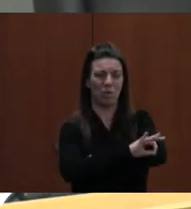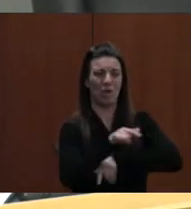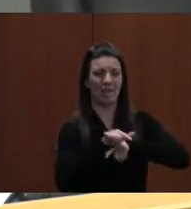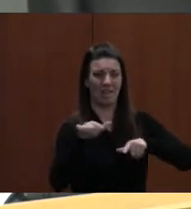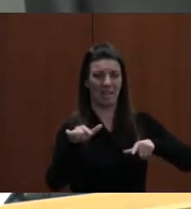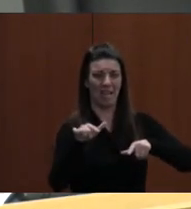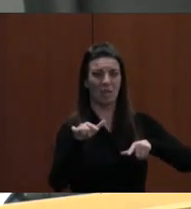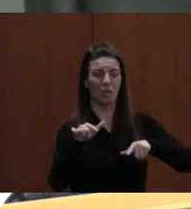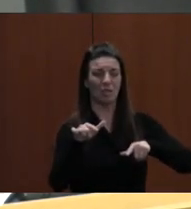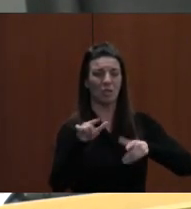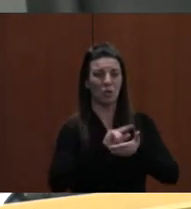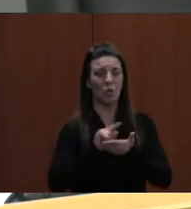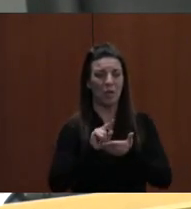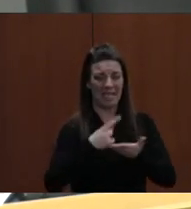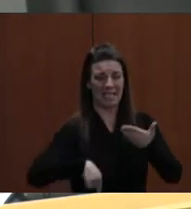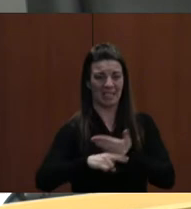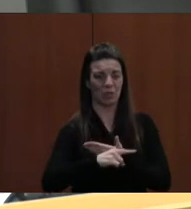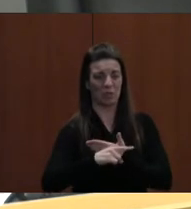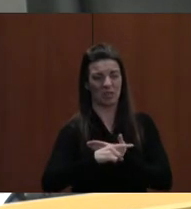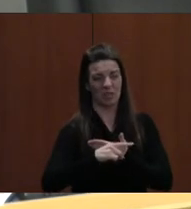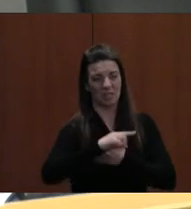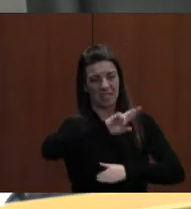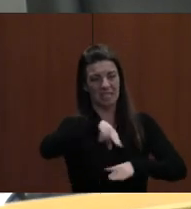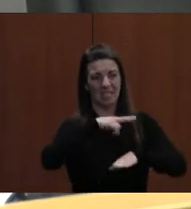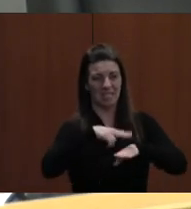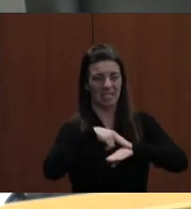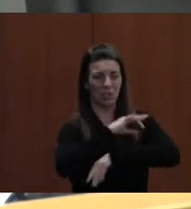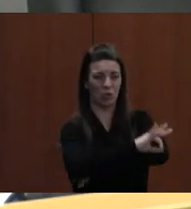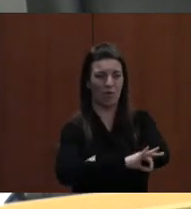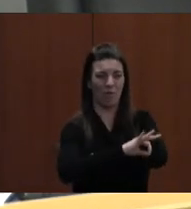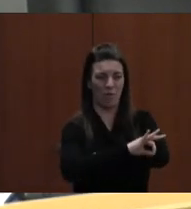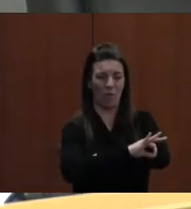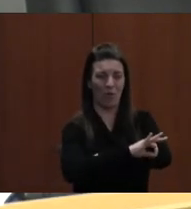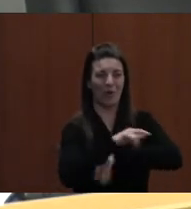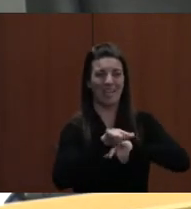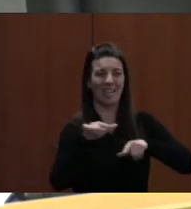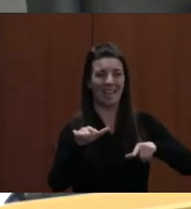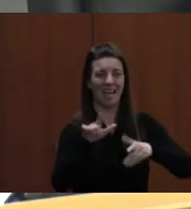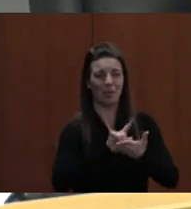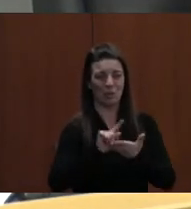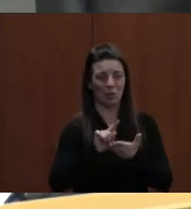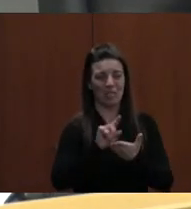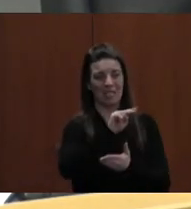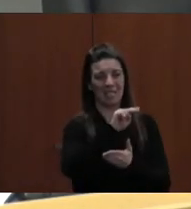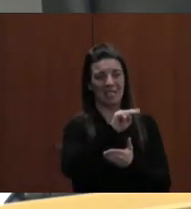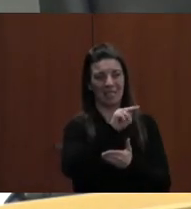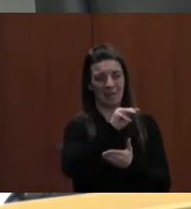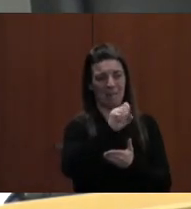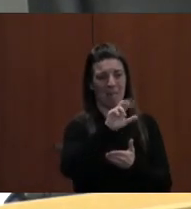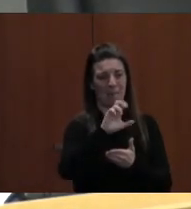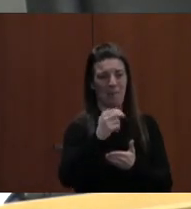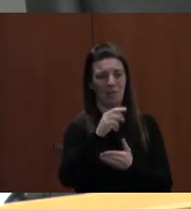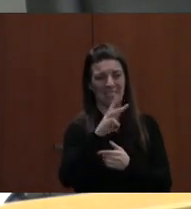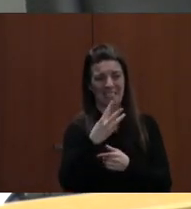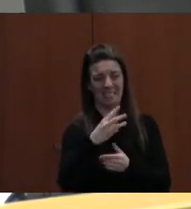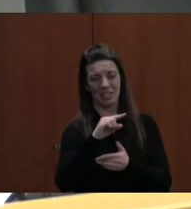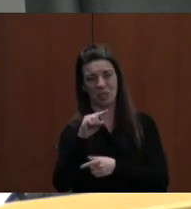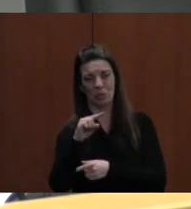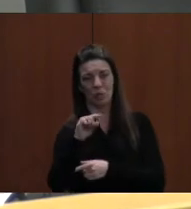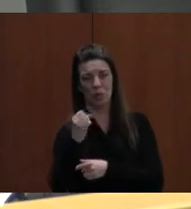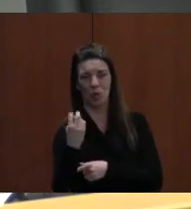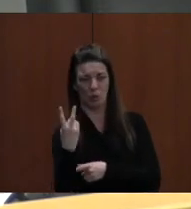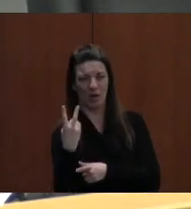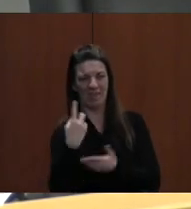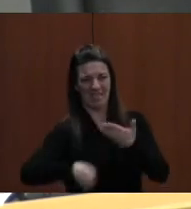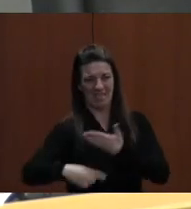Foreign Language Week. So again, March 6th through the 12th, and Paula Moore, Supervisor of East All World Languages, is here to share some